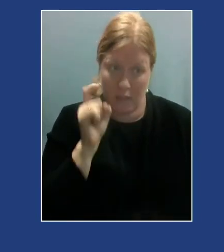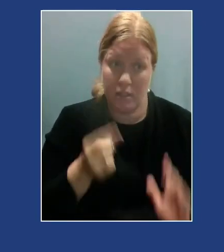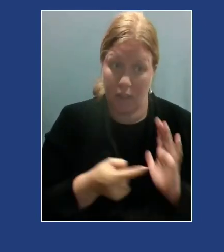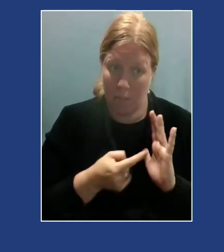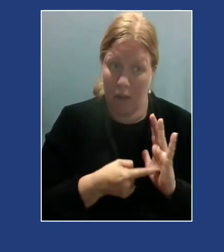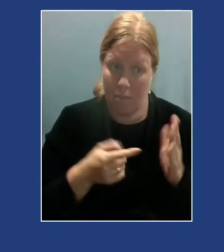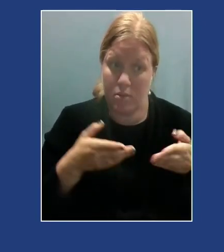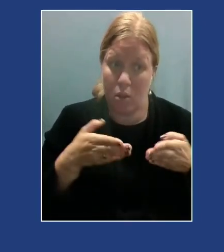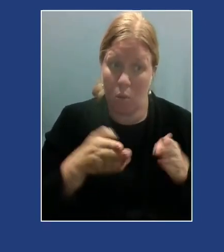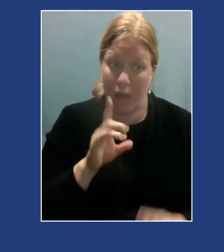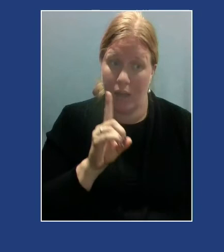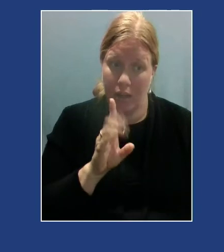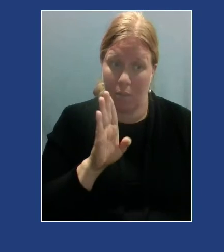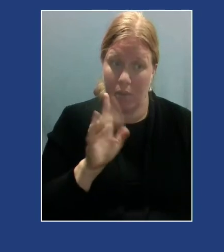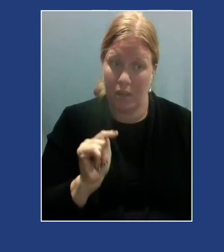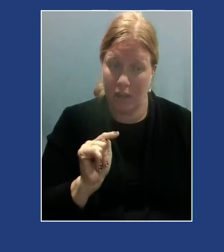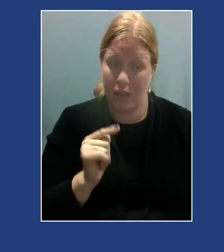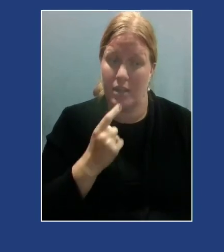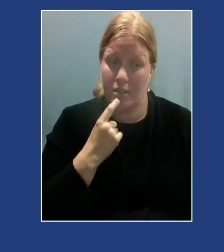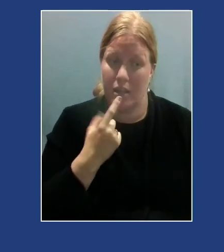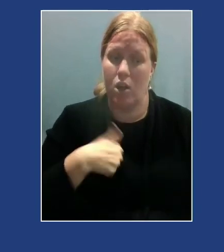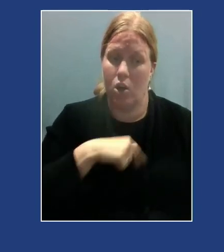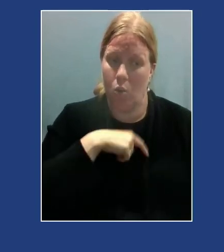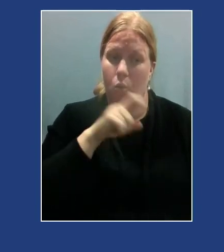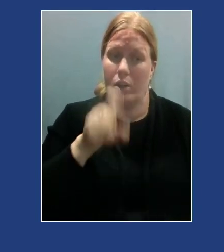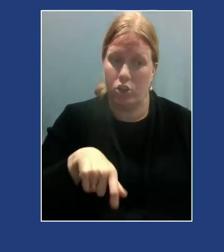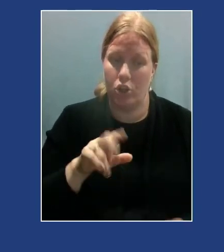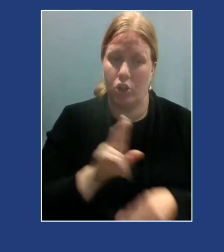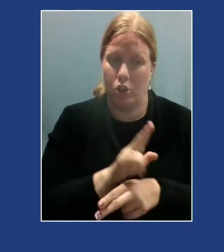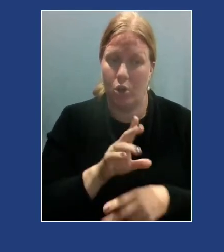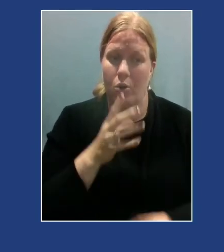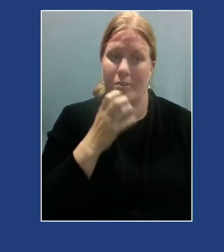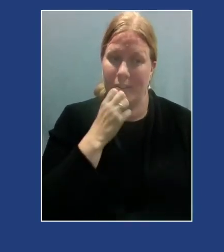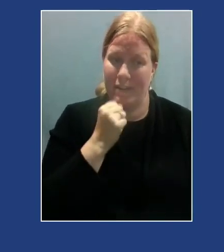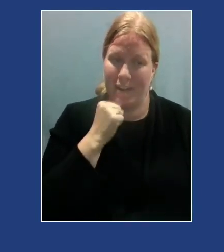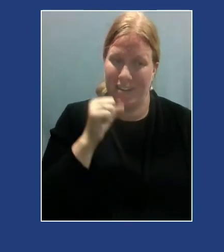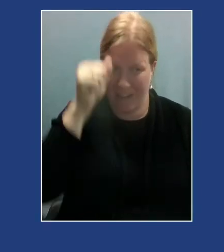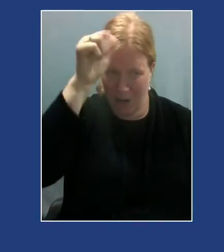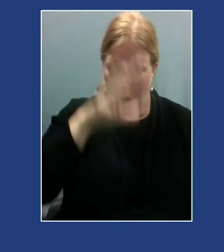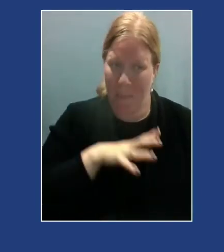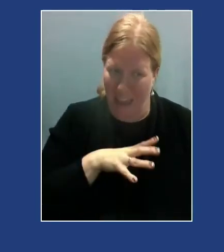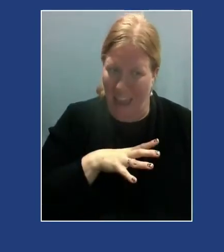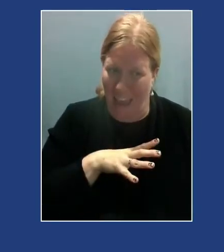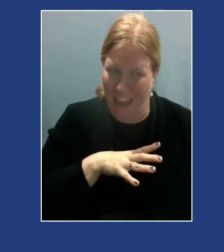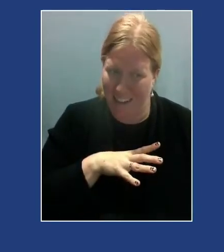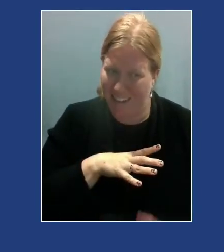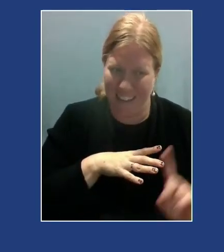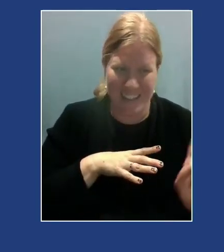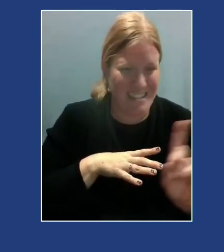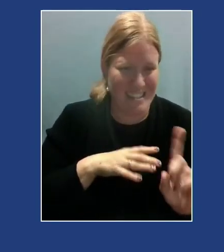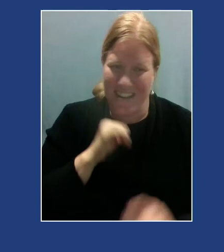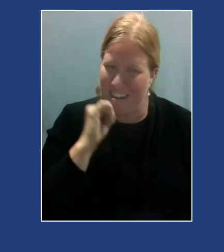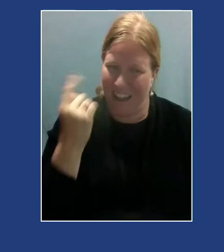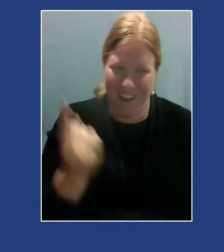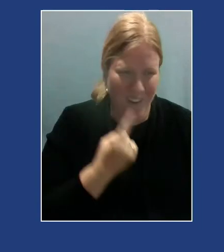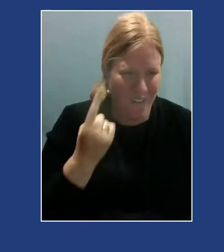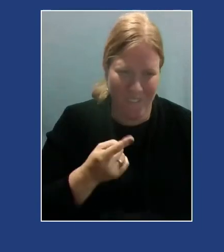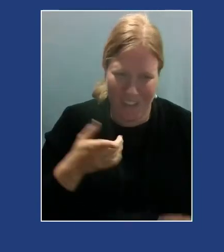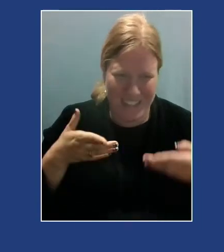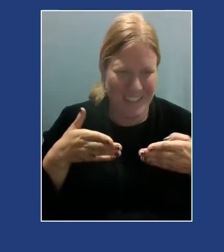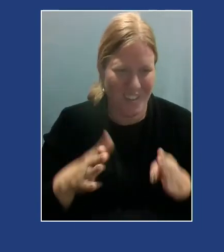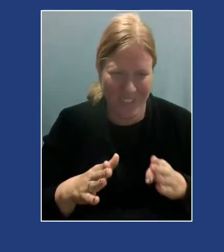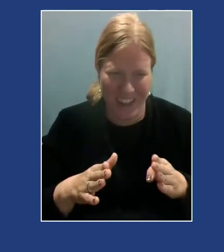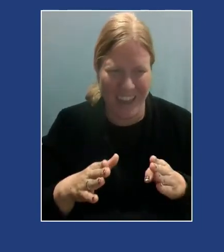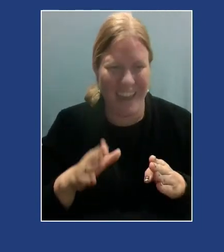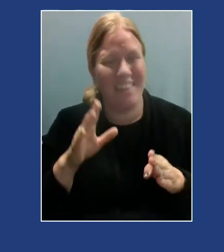DBT tells us we should use dear man, give fast or interpersonal effectiveness skills are not always going to fly in certain